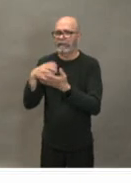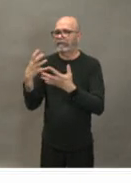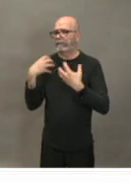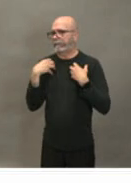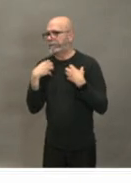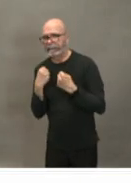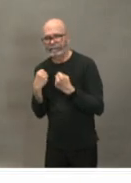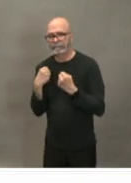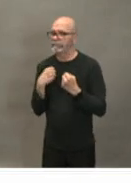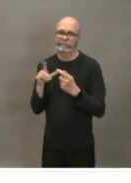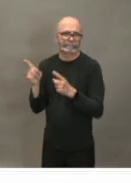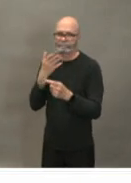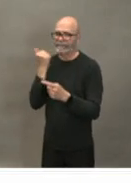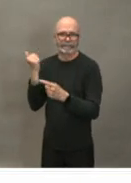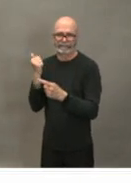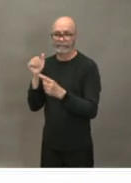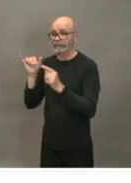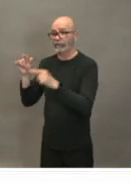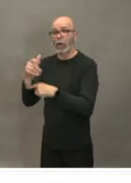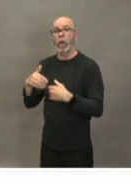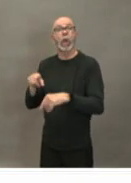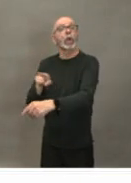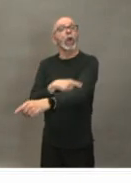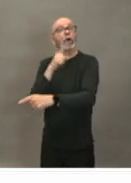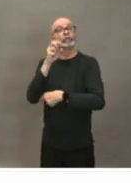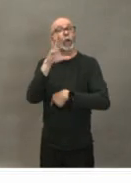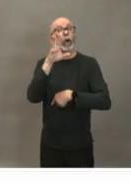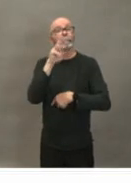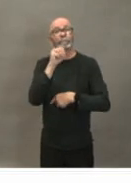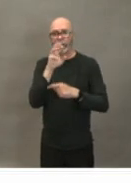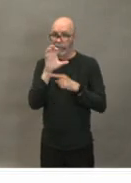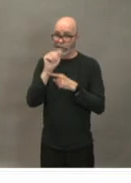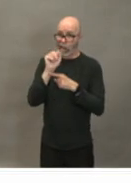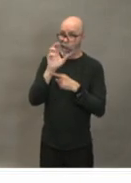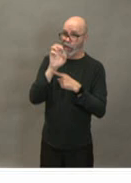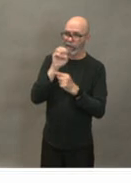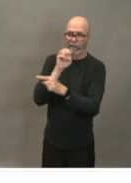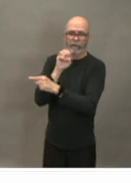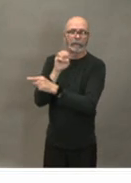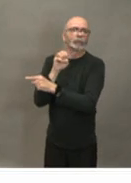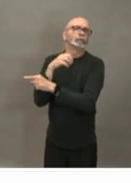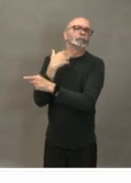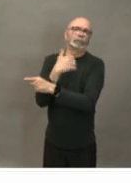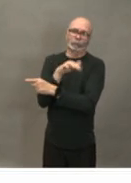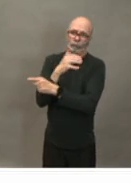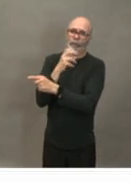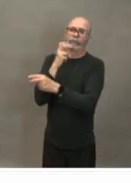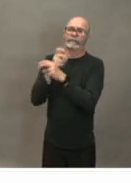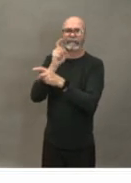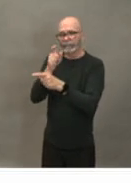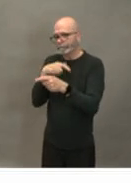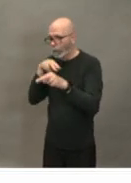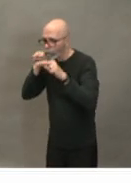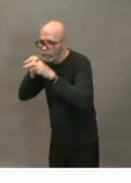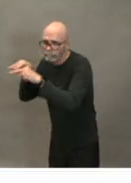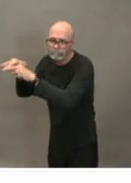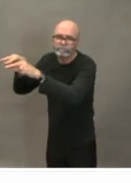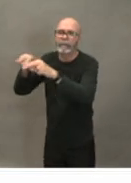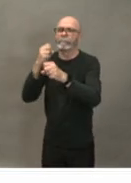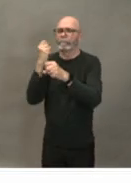-term care facilities already making sure they they they're following the right infection control measures right use of